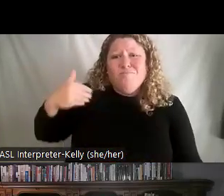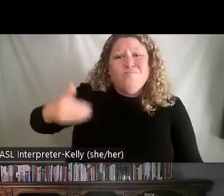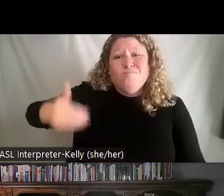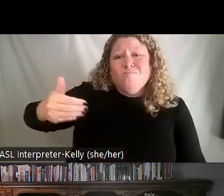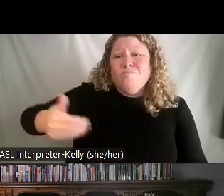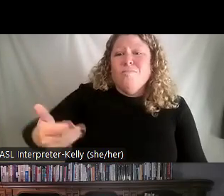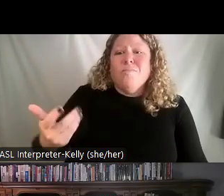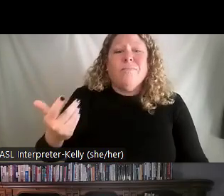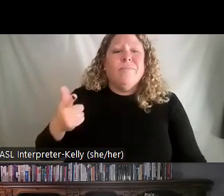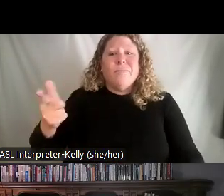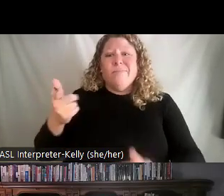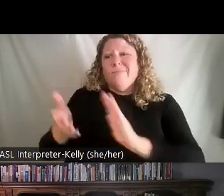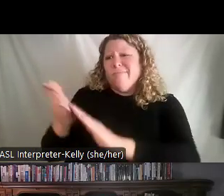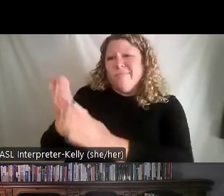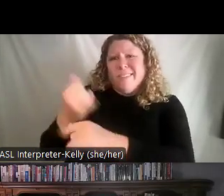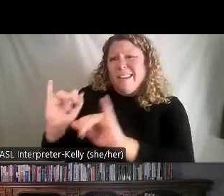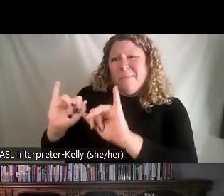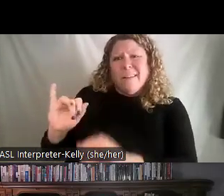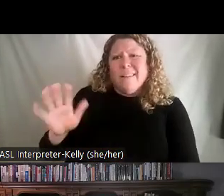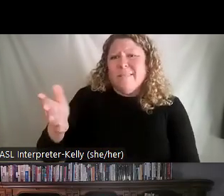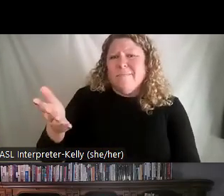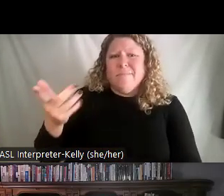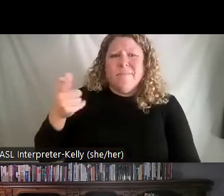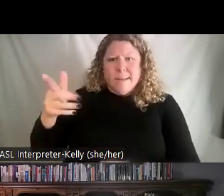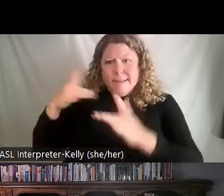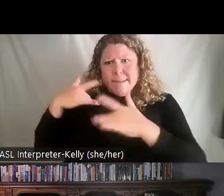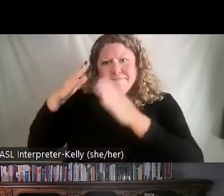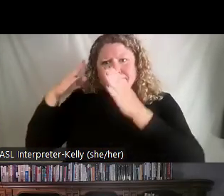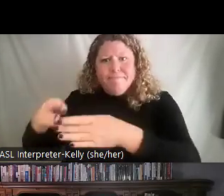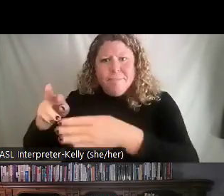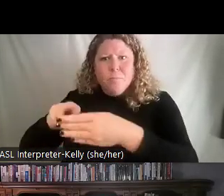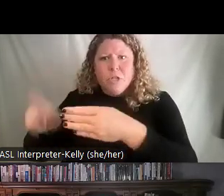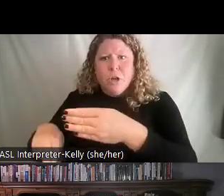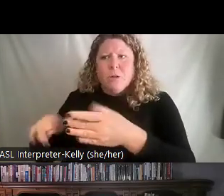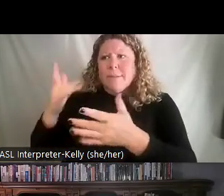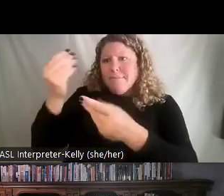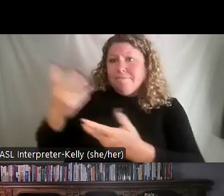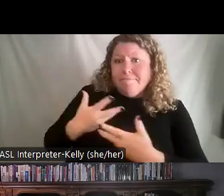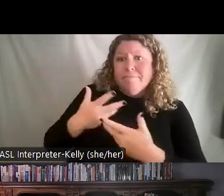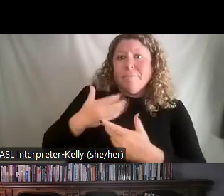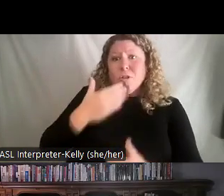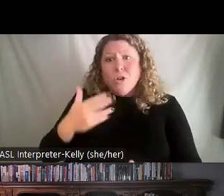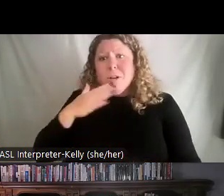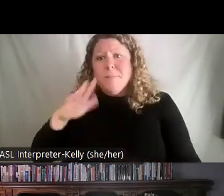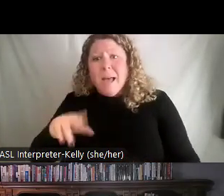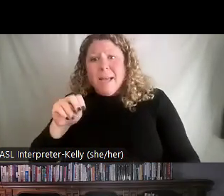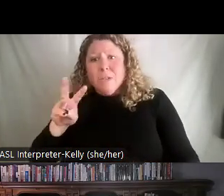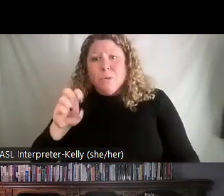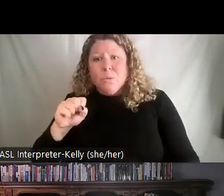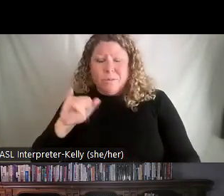operate autonomously. They're very results oriented. They share both the good and the bad news, which is critical.